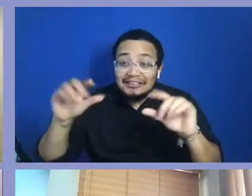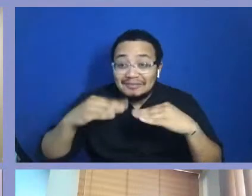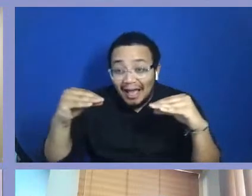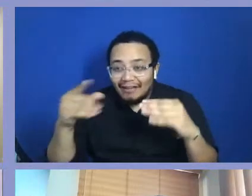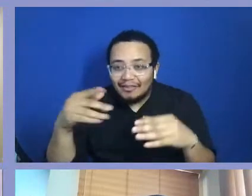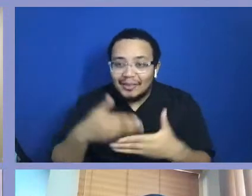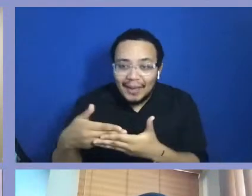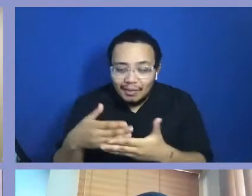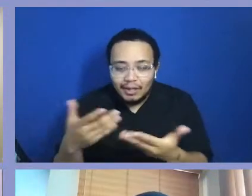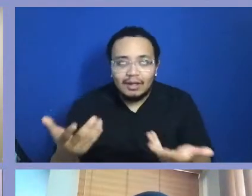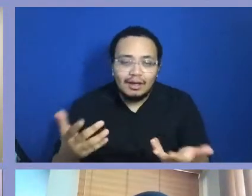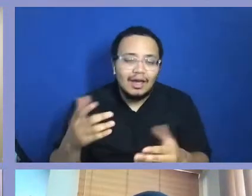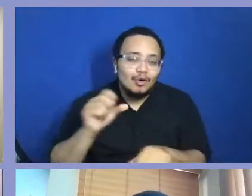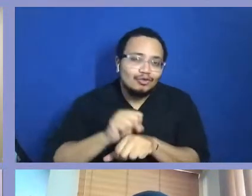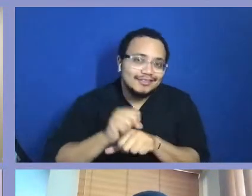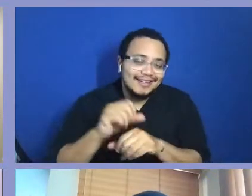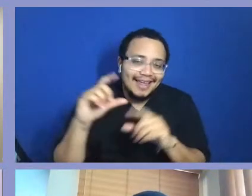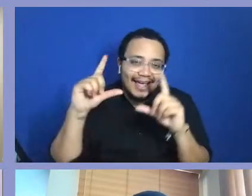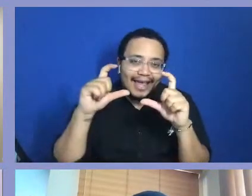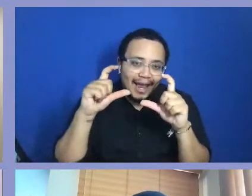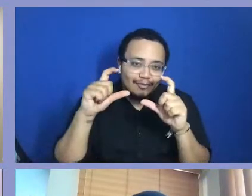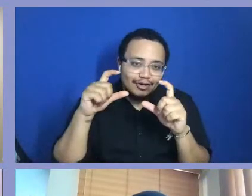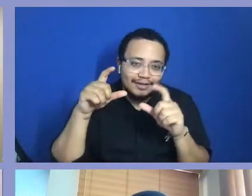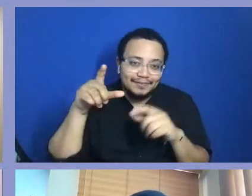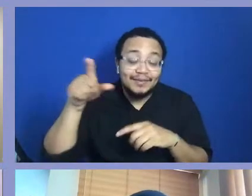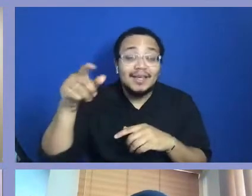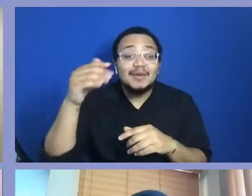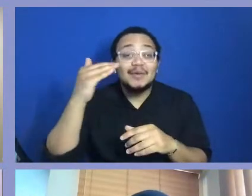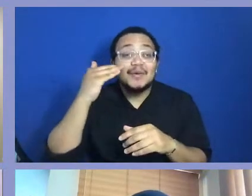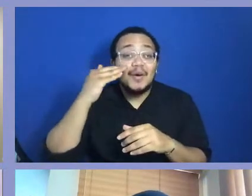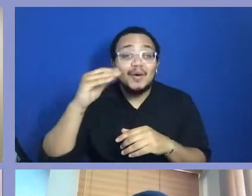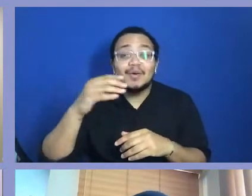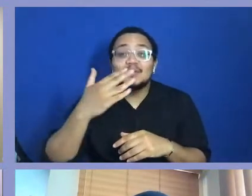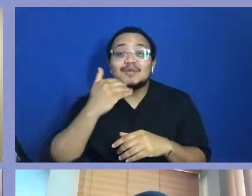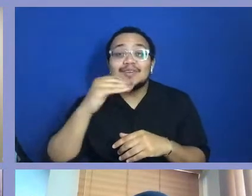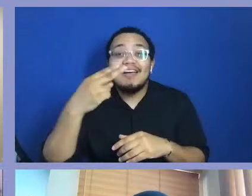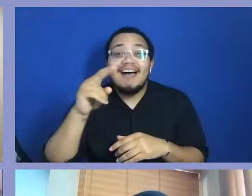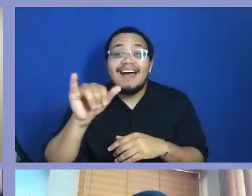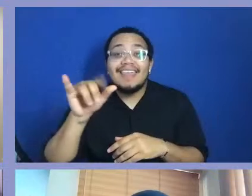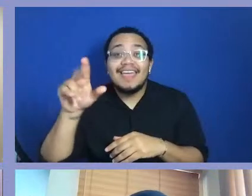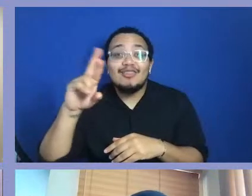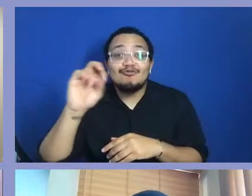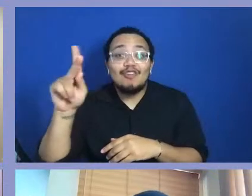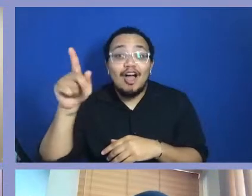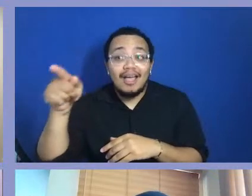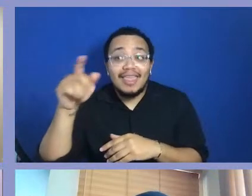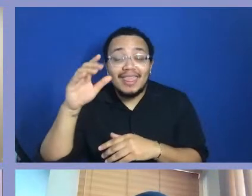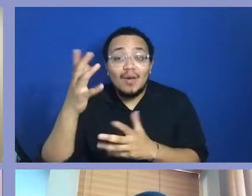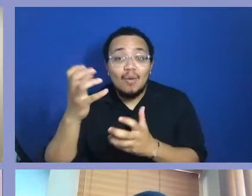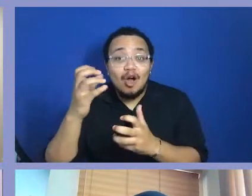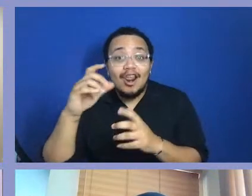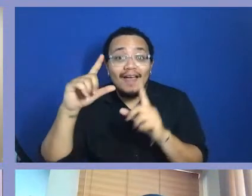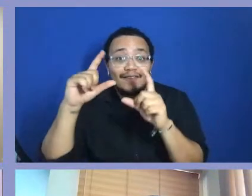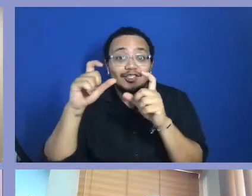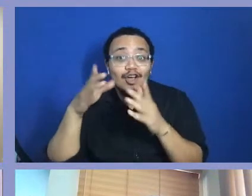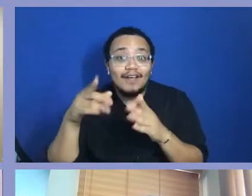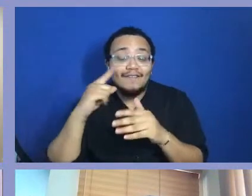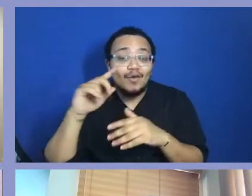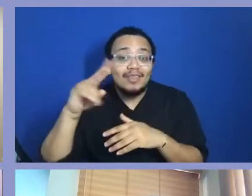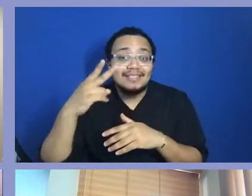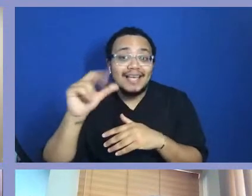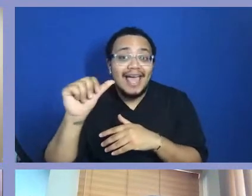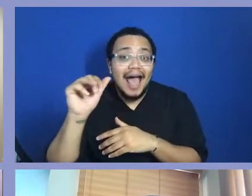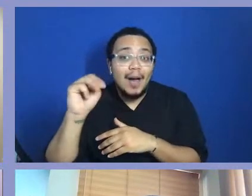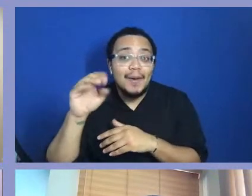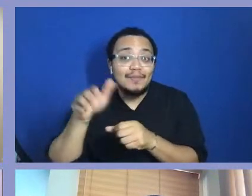then Sweet Honey and the Rock. You know Sweet Honey and the Rock. They were looking for a photographer for their second album cover. And I